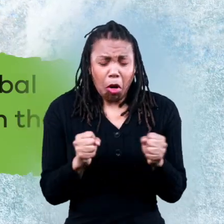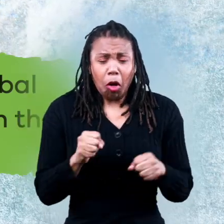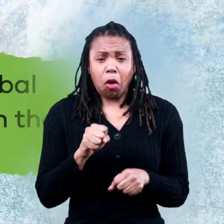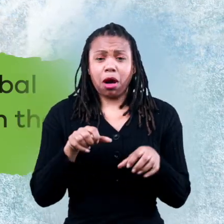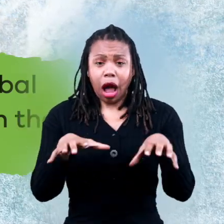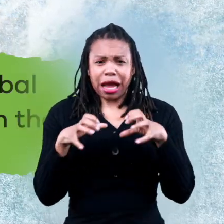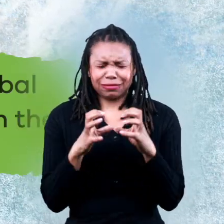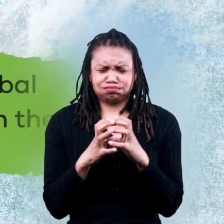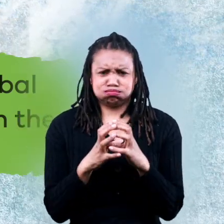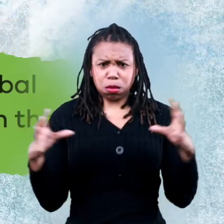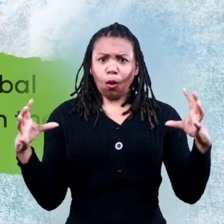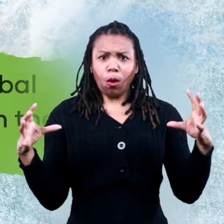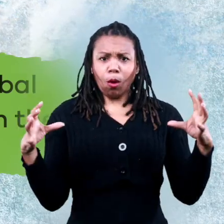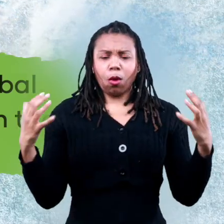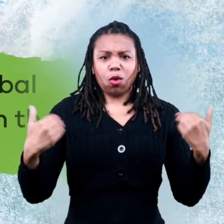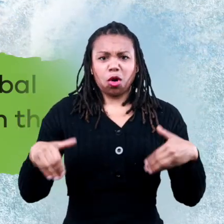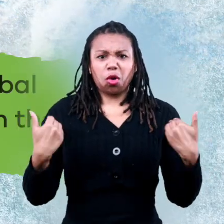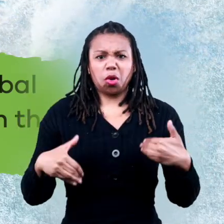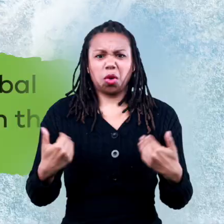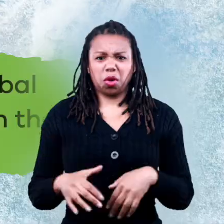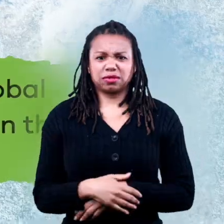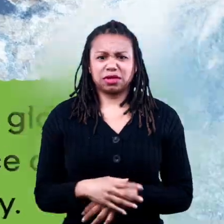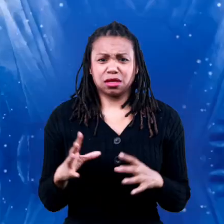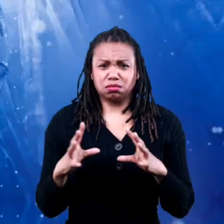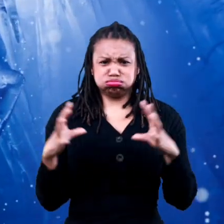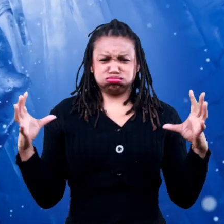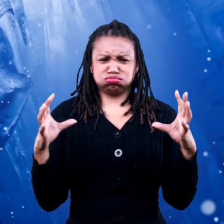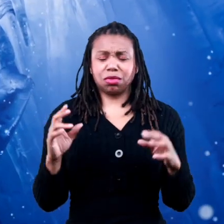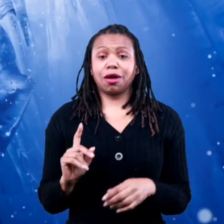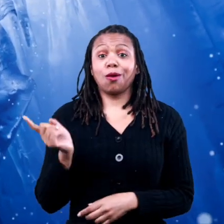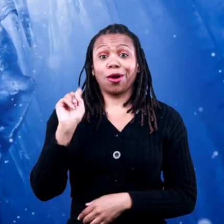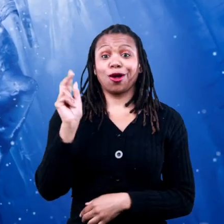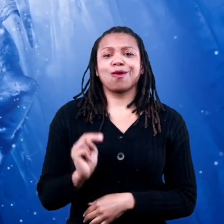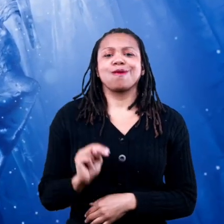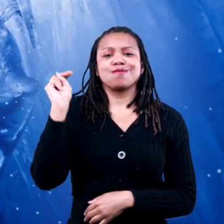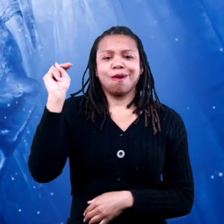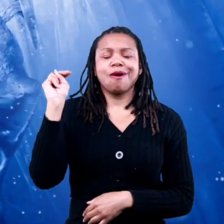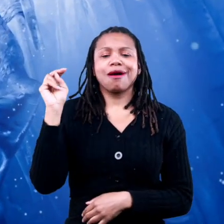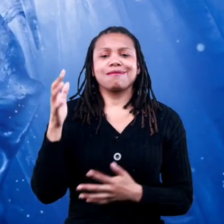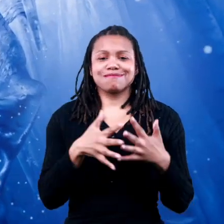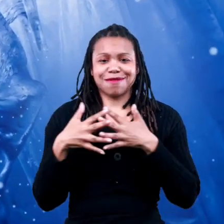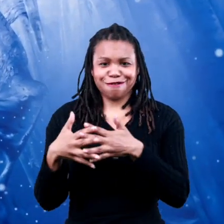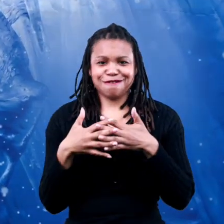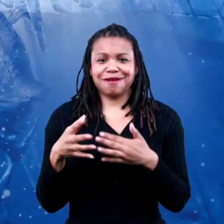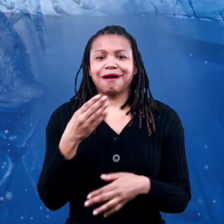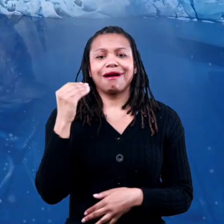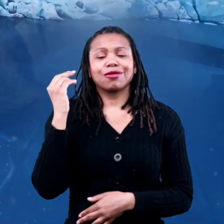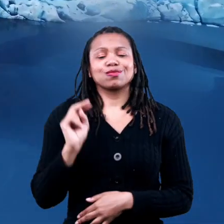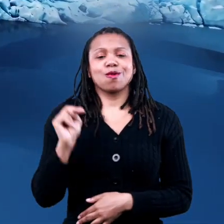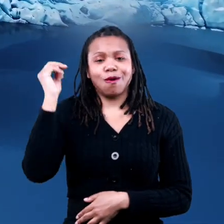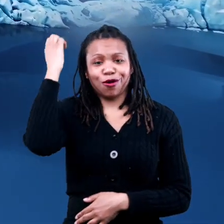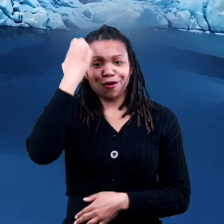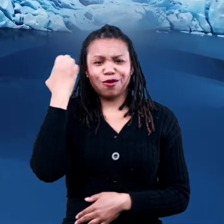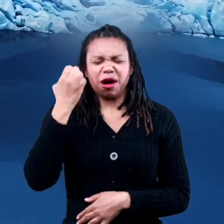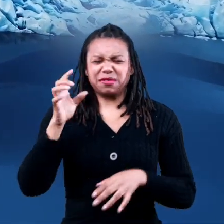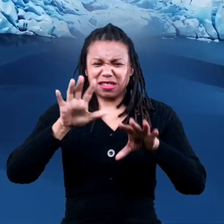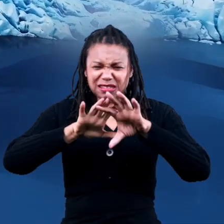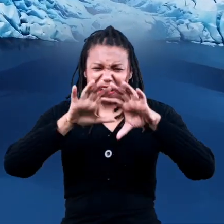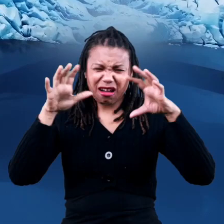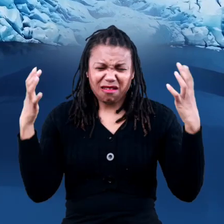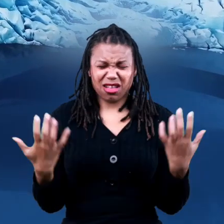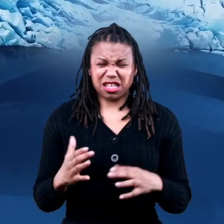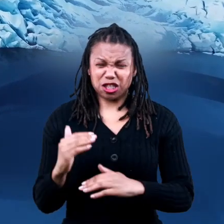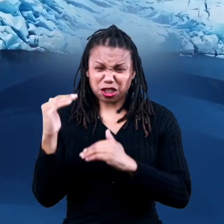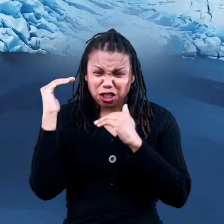ice on the polar caps expands significantly which leaves the land in north america and northern europe